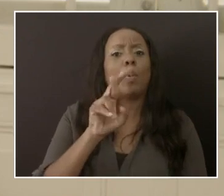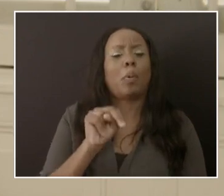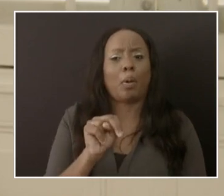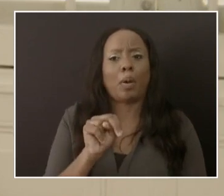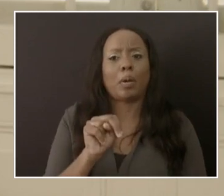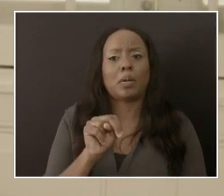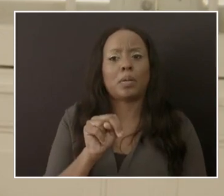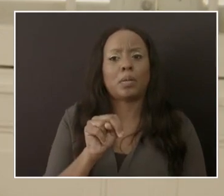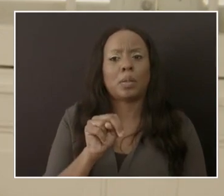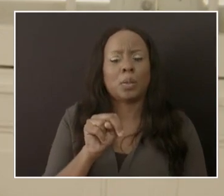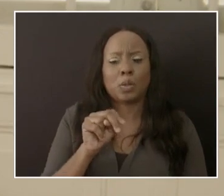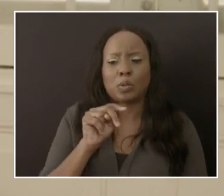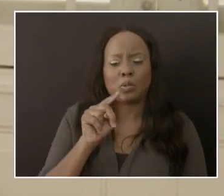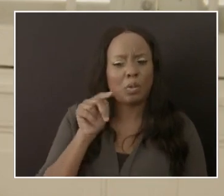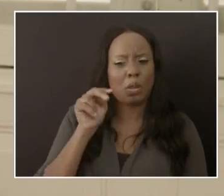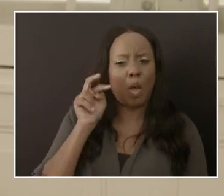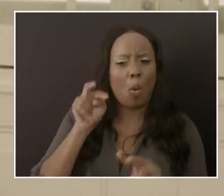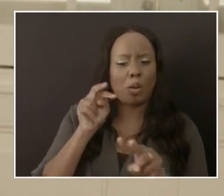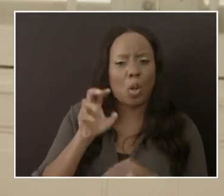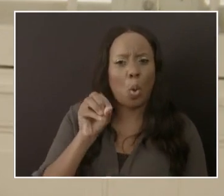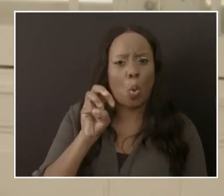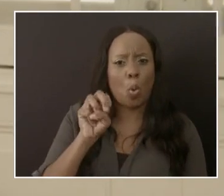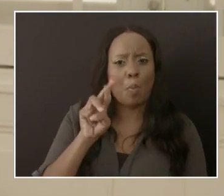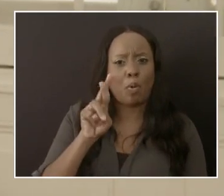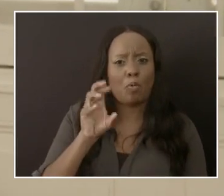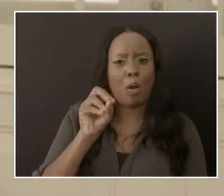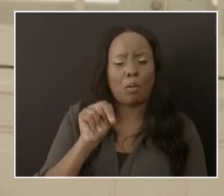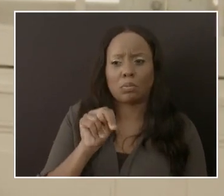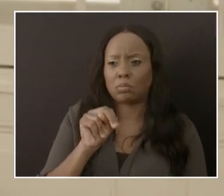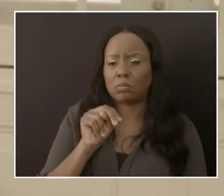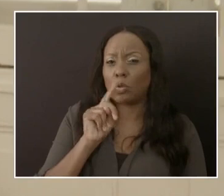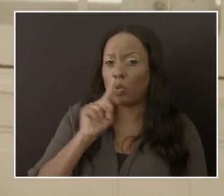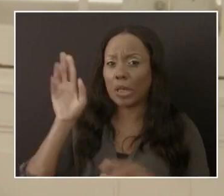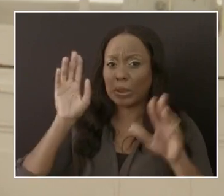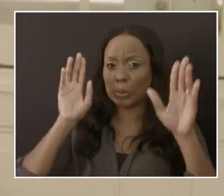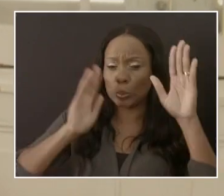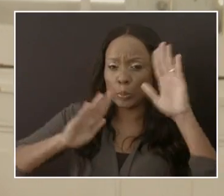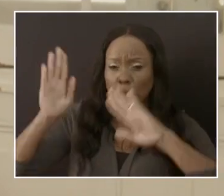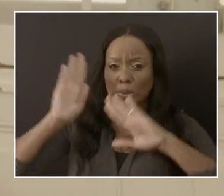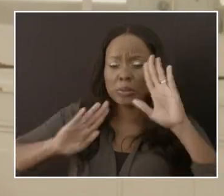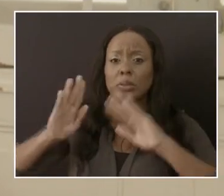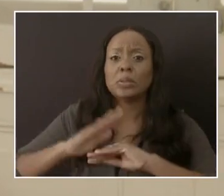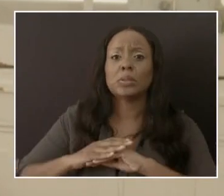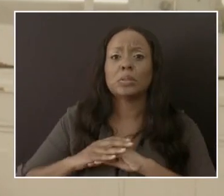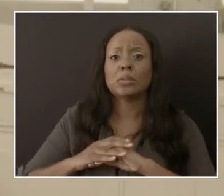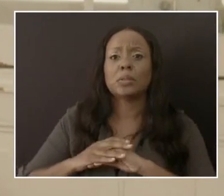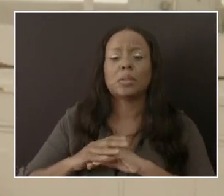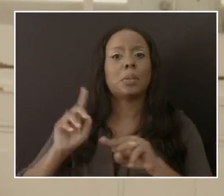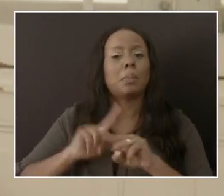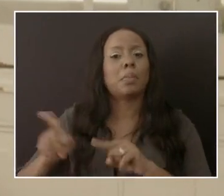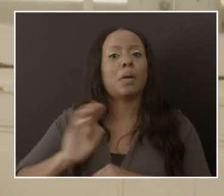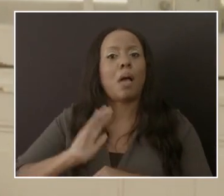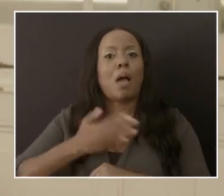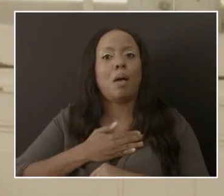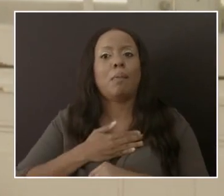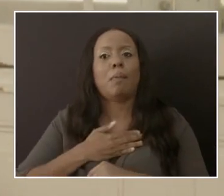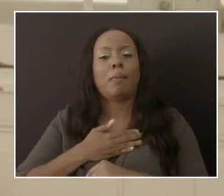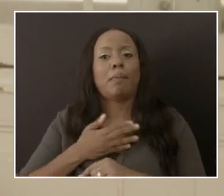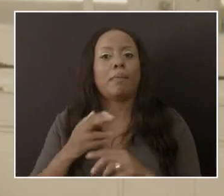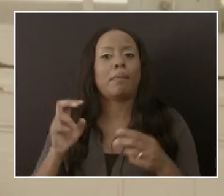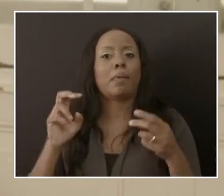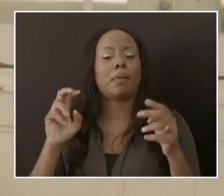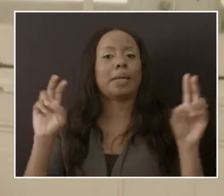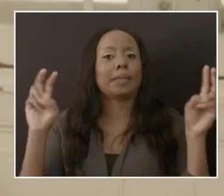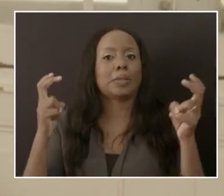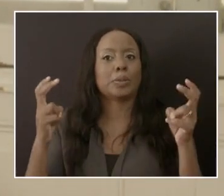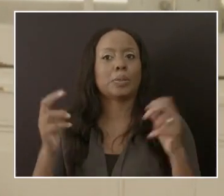from the WHO. The issue that we face is to